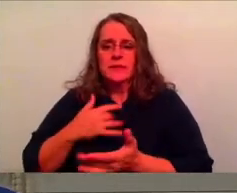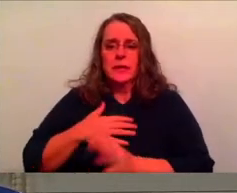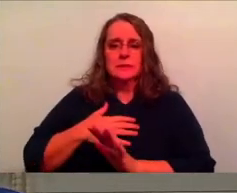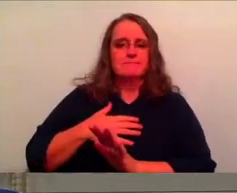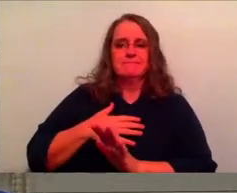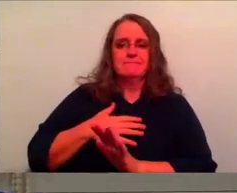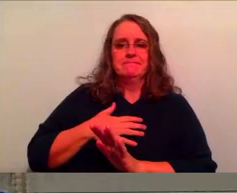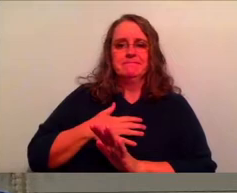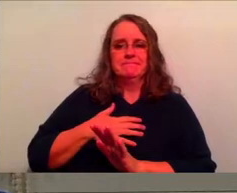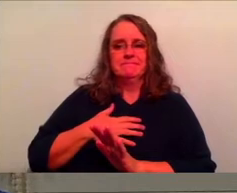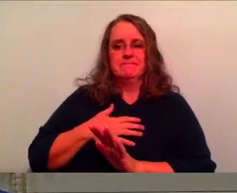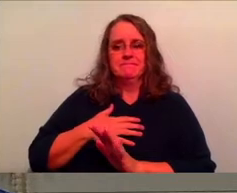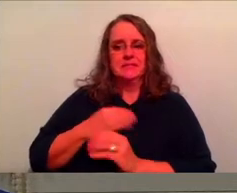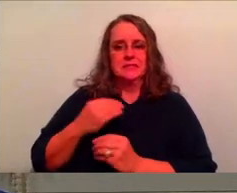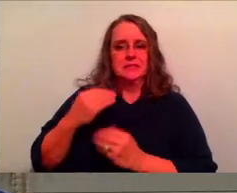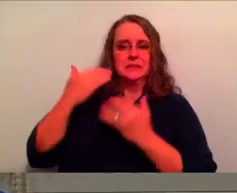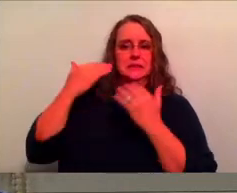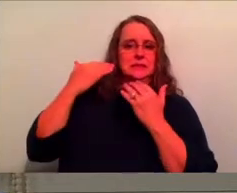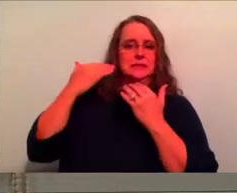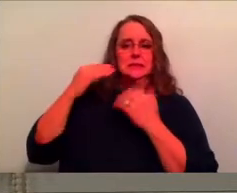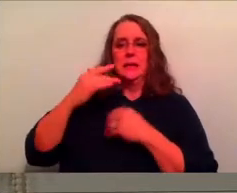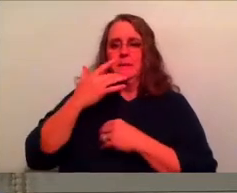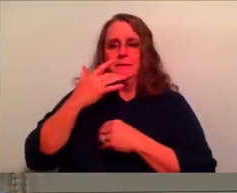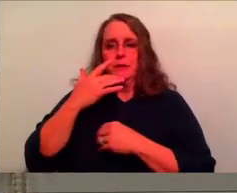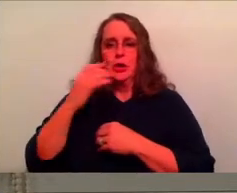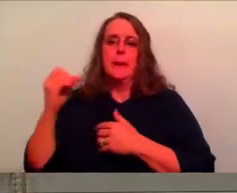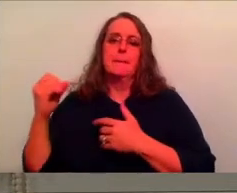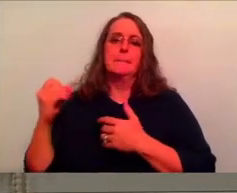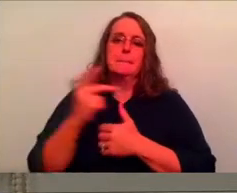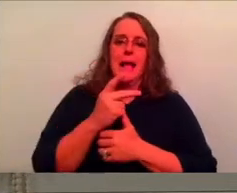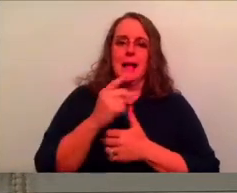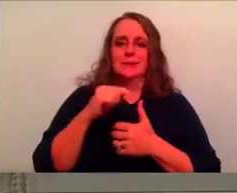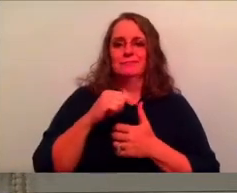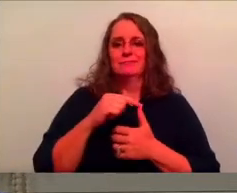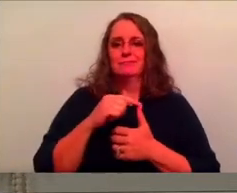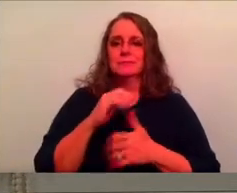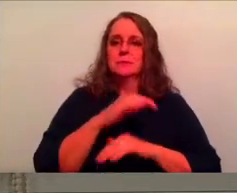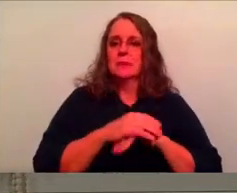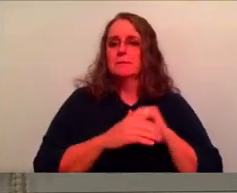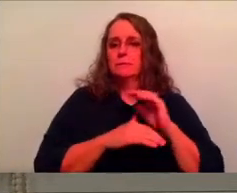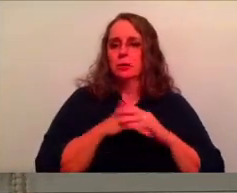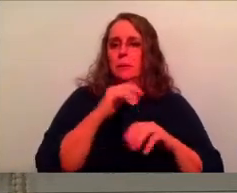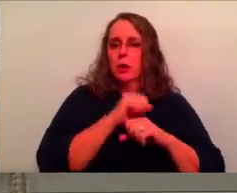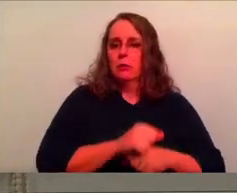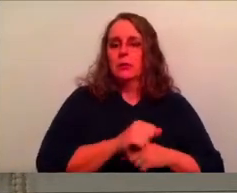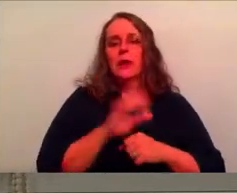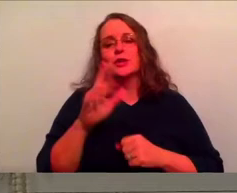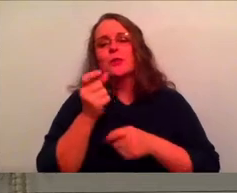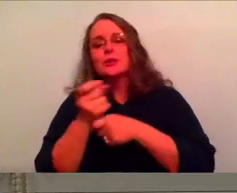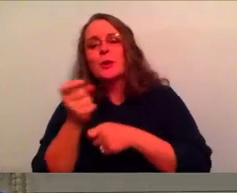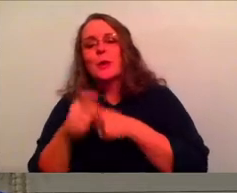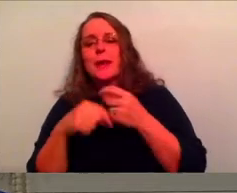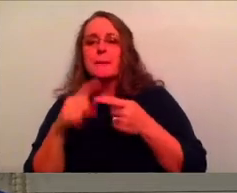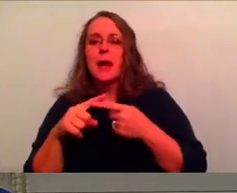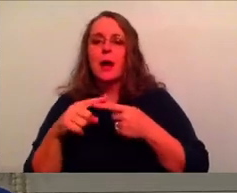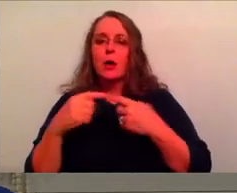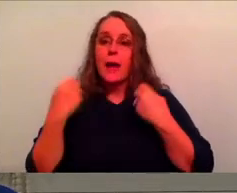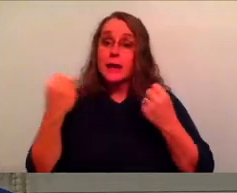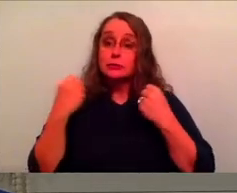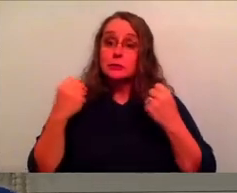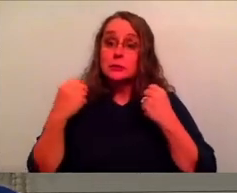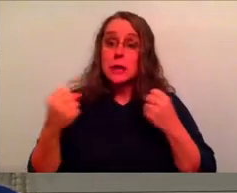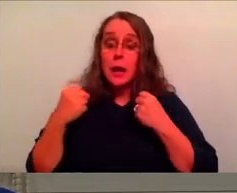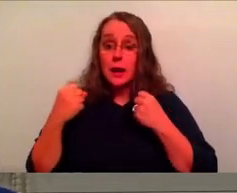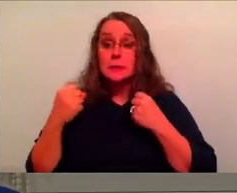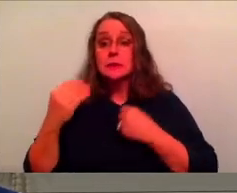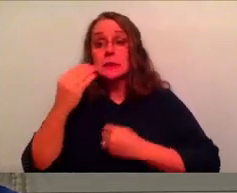I'd rather just kind of sit back and go back to what was known. Like, and we're joking about like physical fitness and diets and all these kinds of things, but those are things that